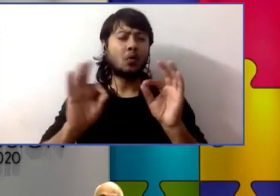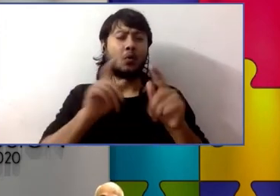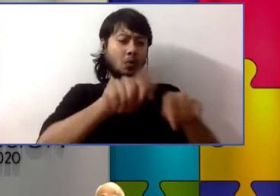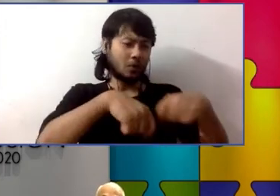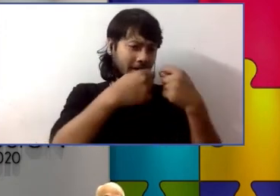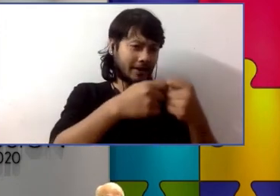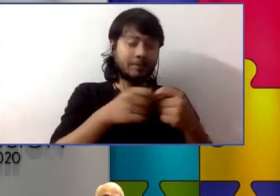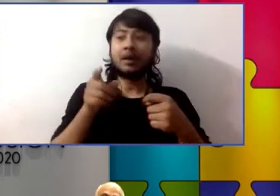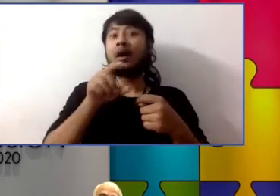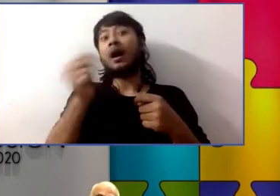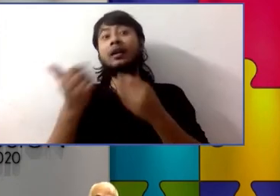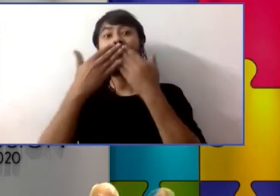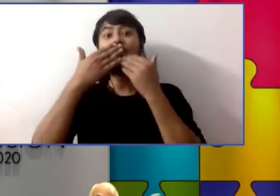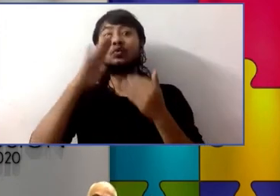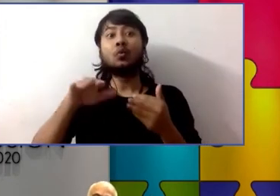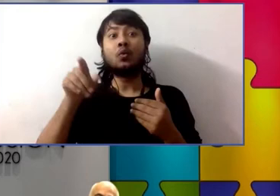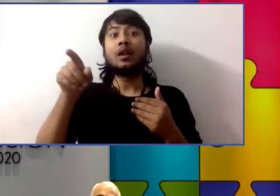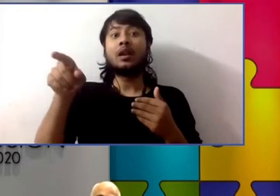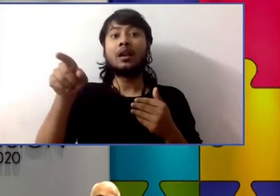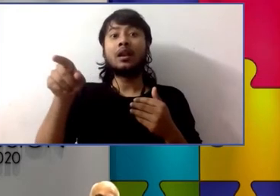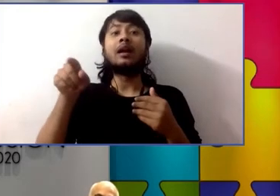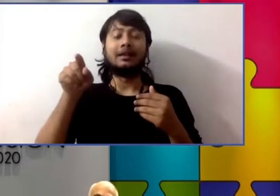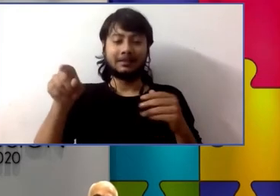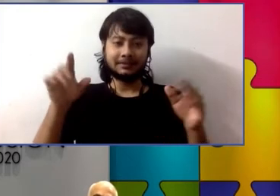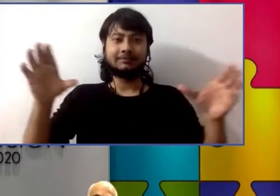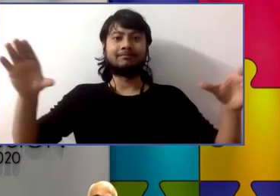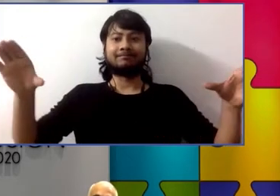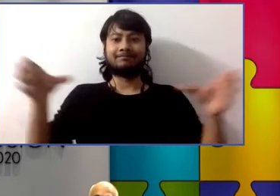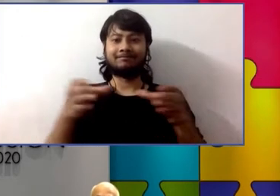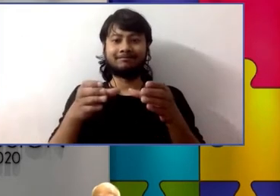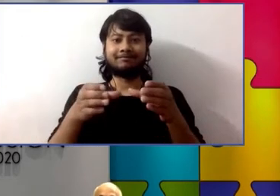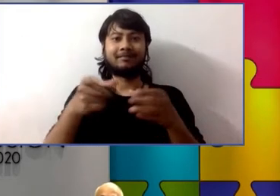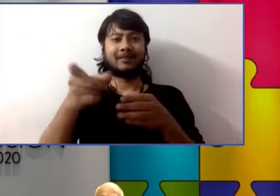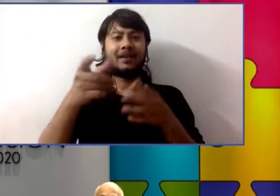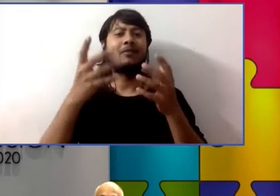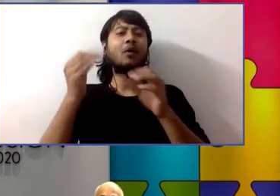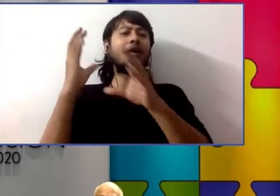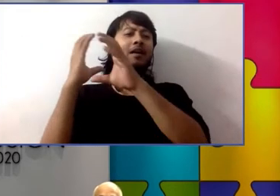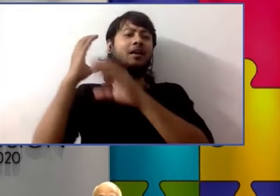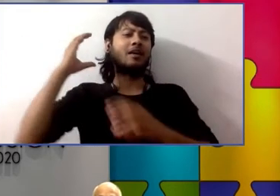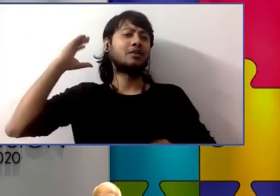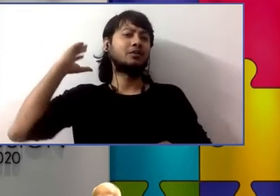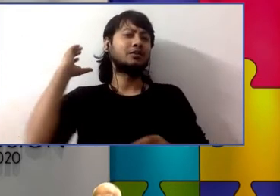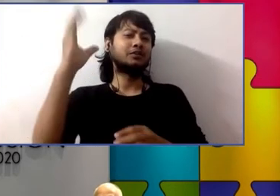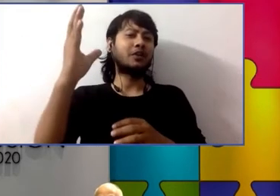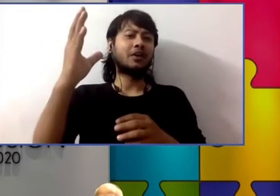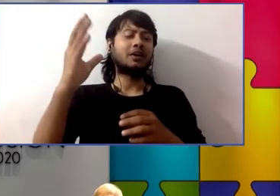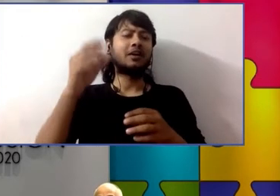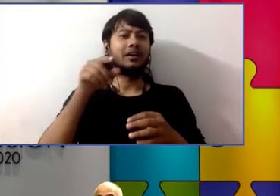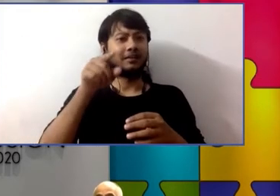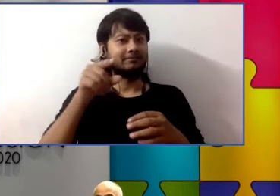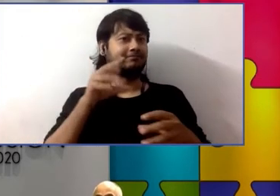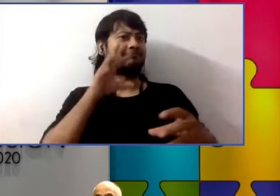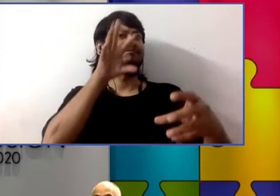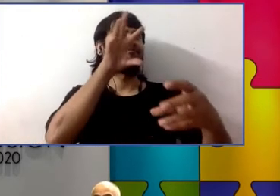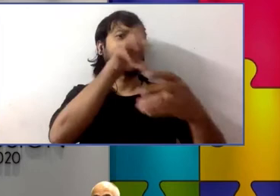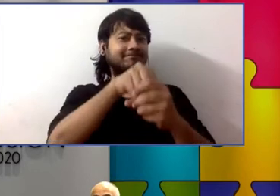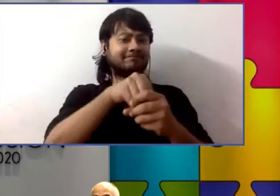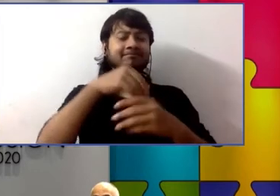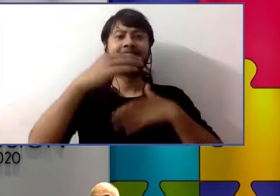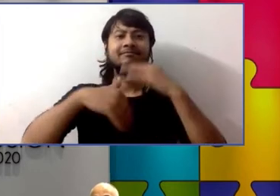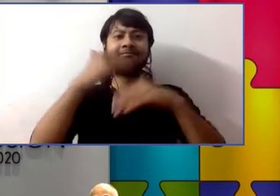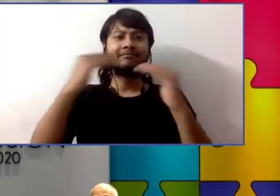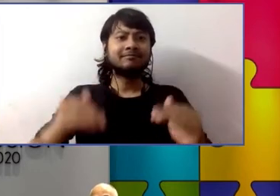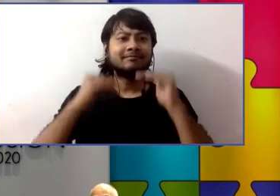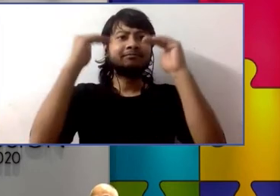disabilities so he felt like he belonged on that soccer field as he got even older and he started taking part in more school activities